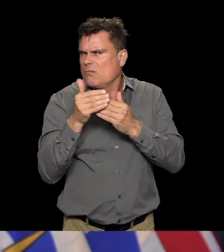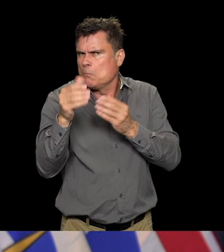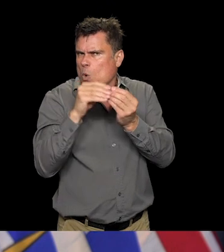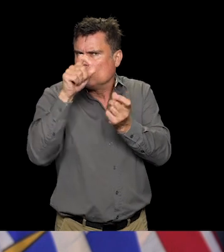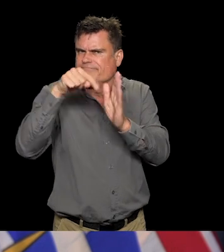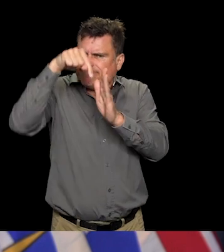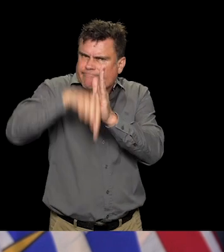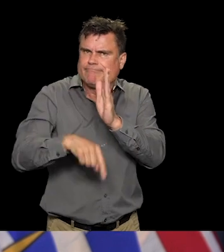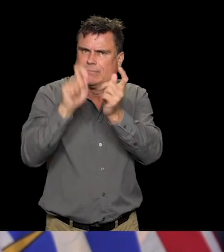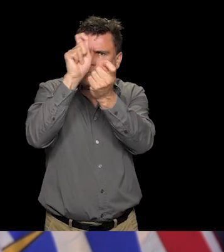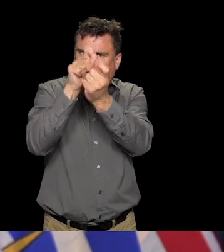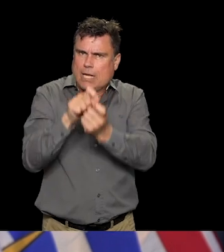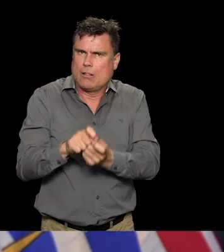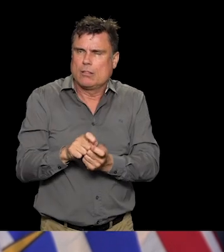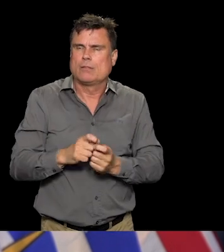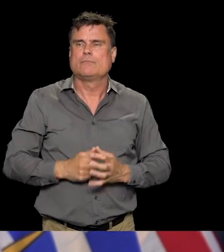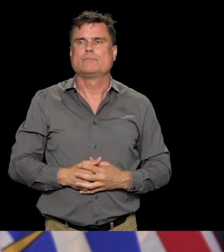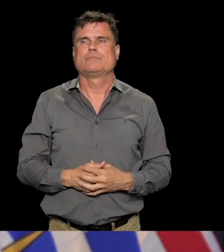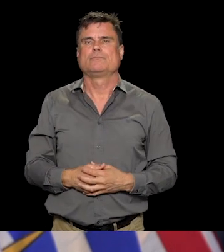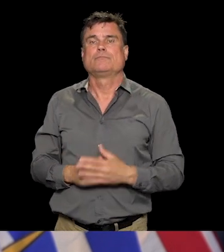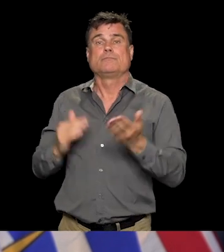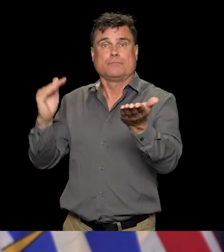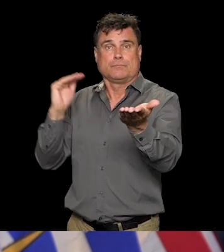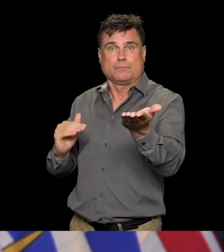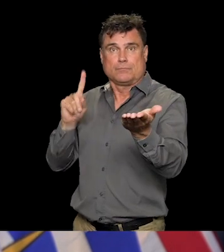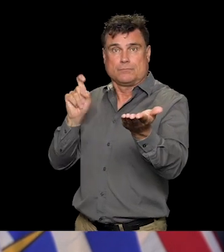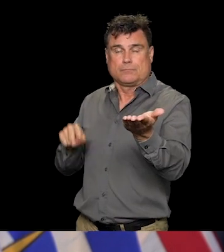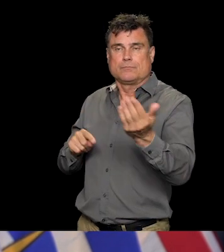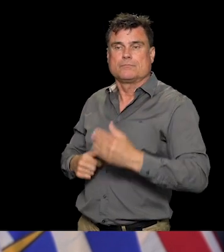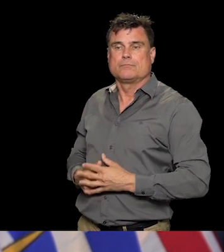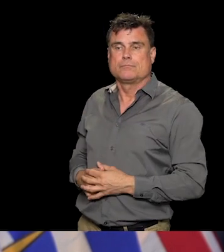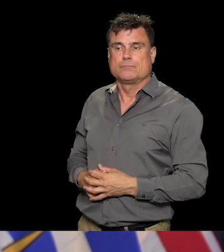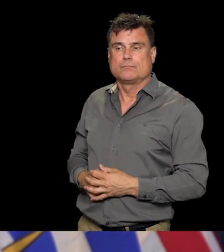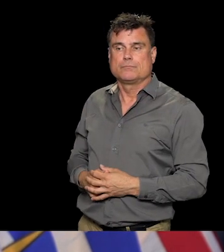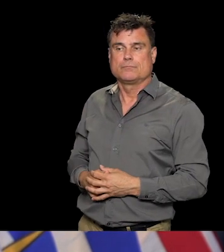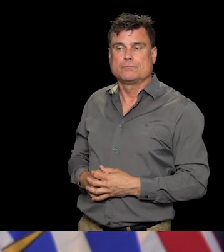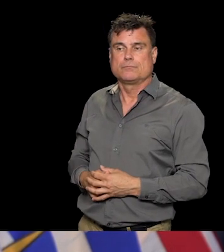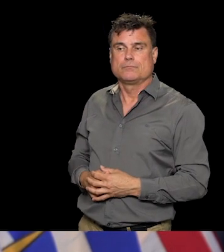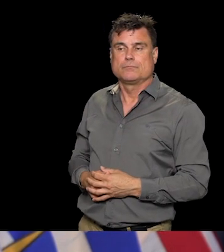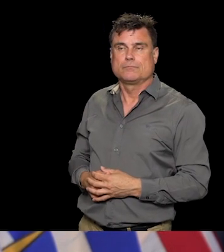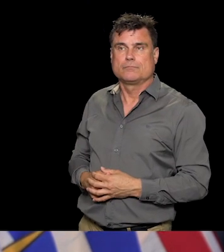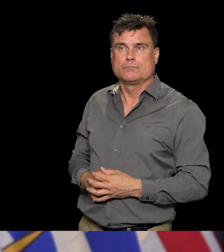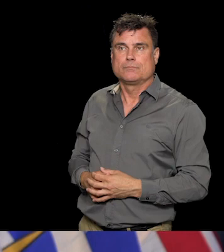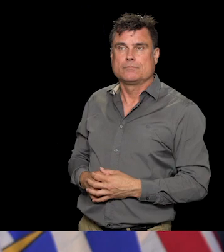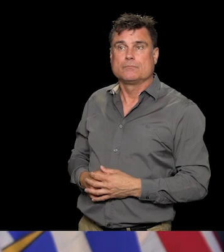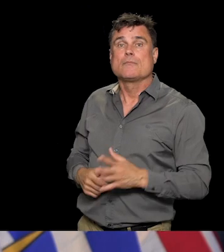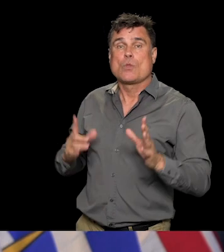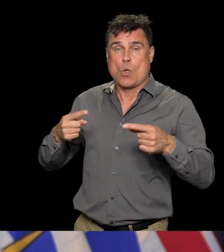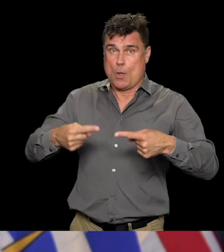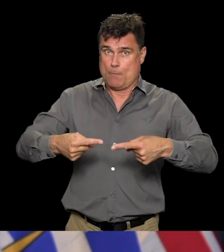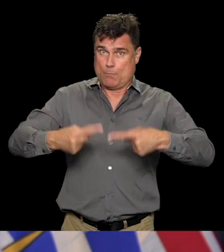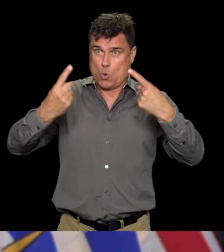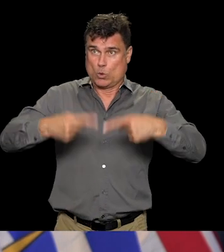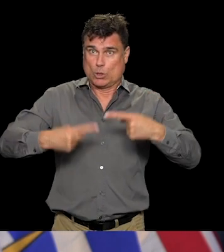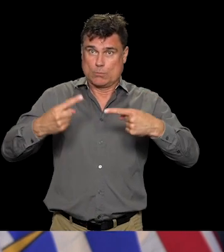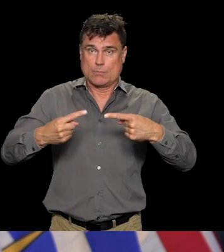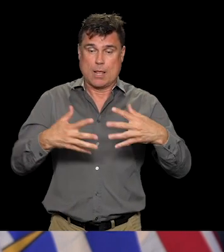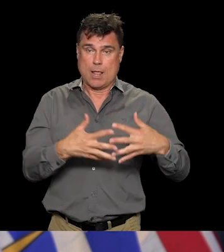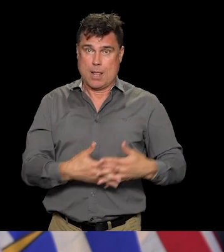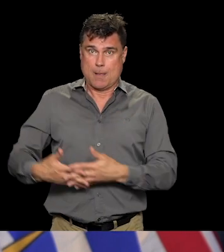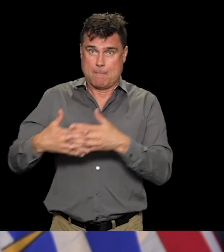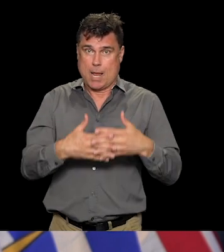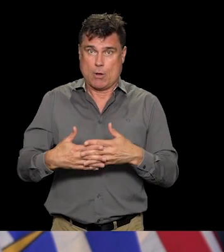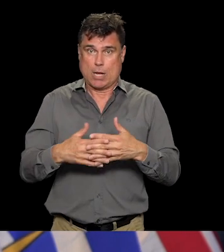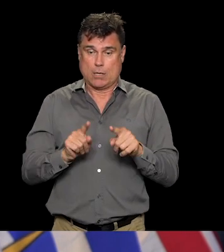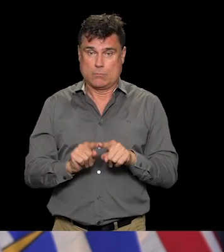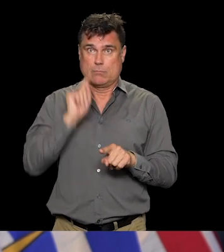Hi, Dr. Henry. Thanks for taking my question. The closure of the Canada-U.S. border is set to expire on June 21st. Reuters News Agency